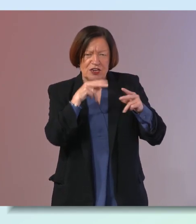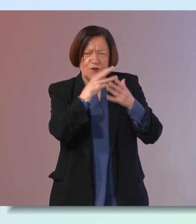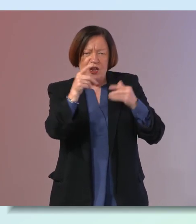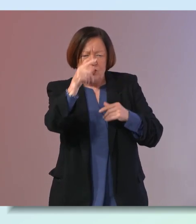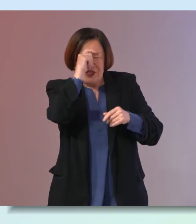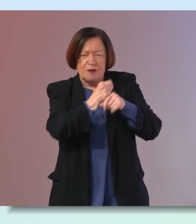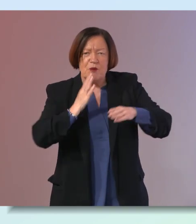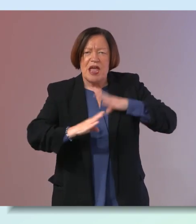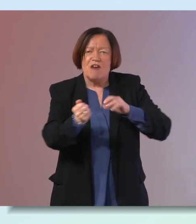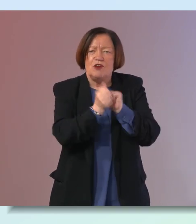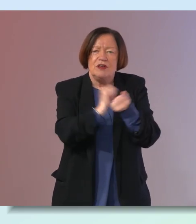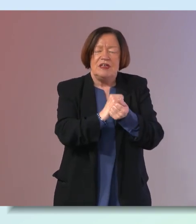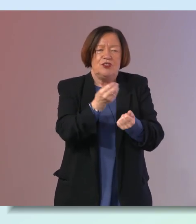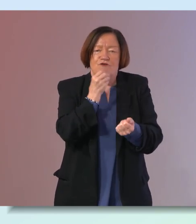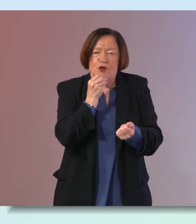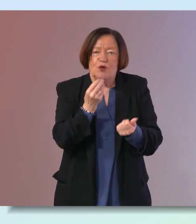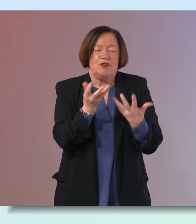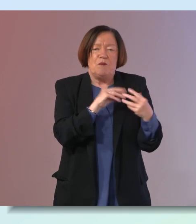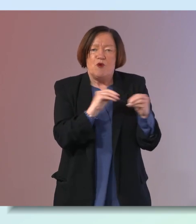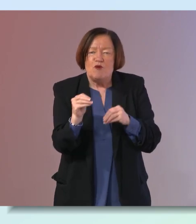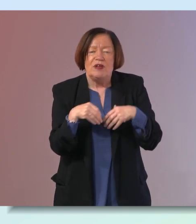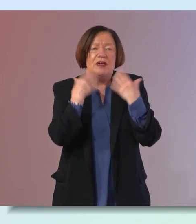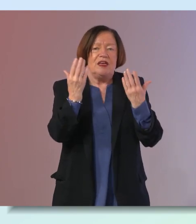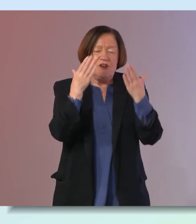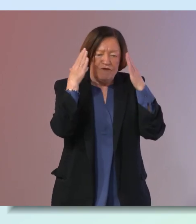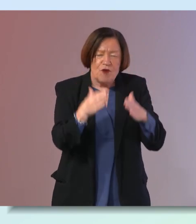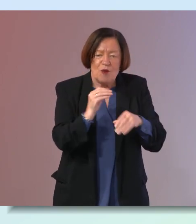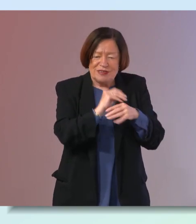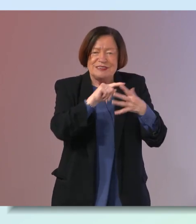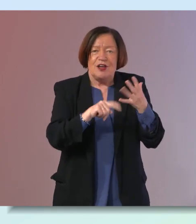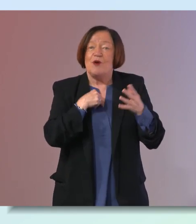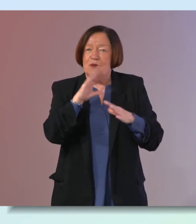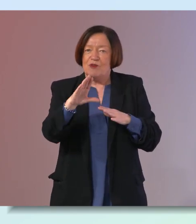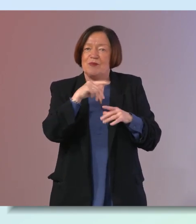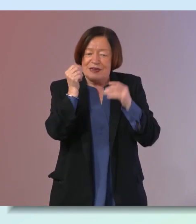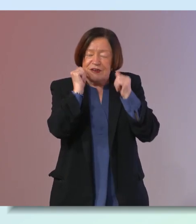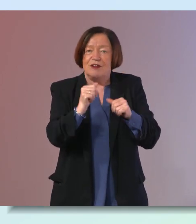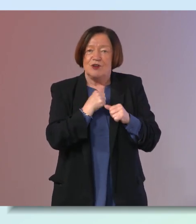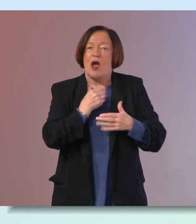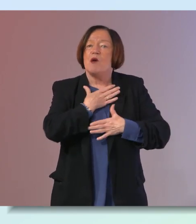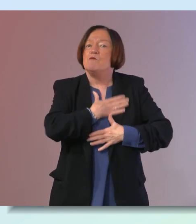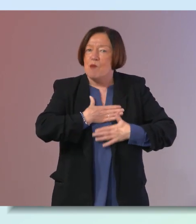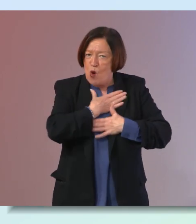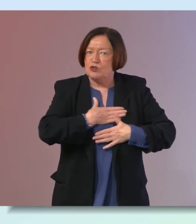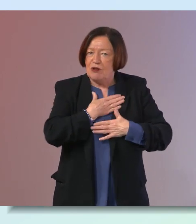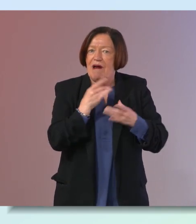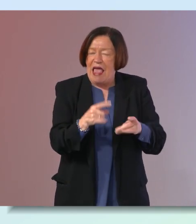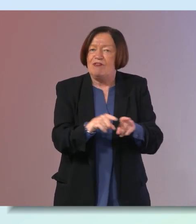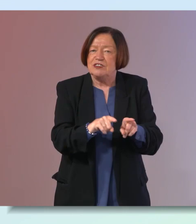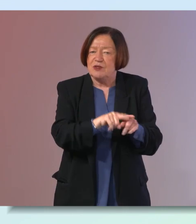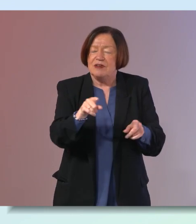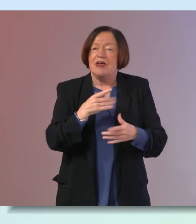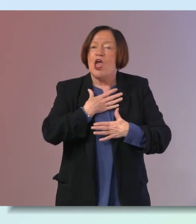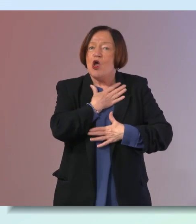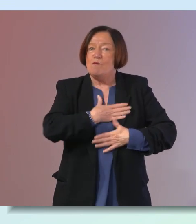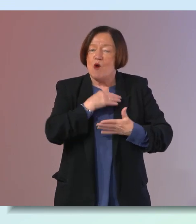changes you know the diet and the movement and being attentive to those things we have to also be attentive to the emotional content of our lives emotions